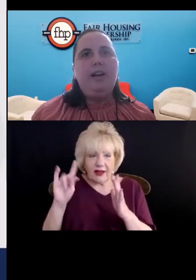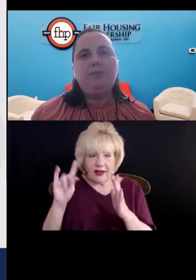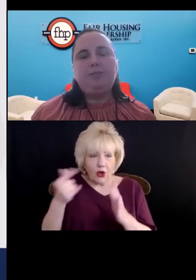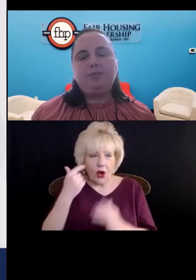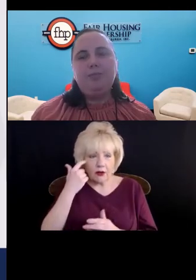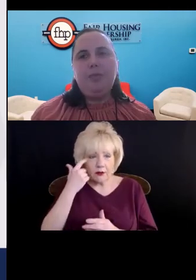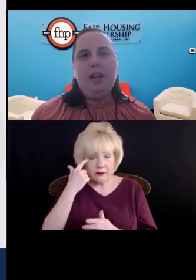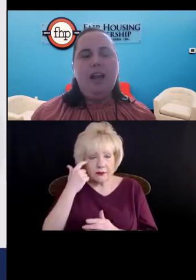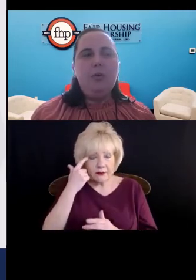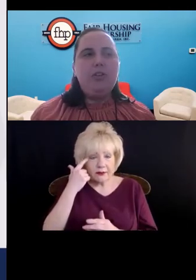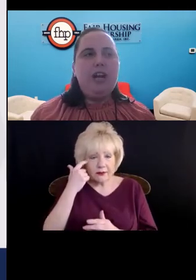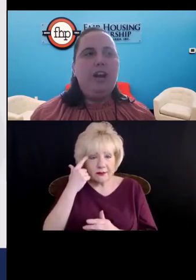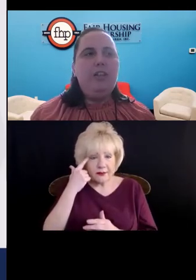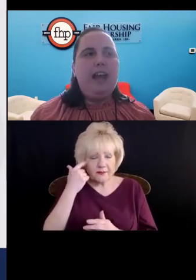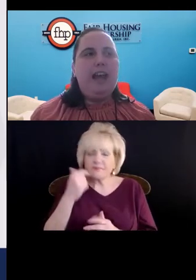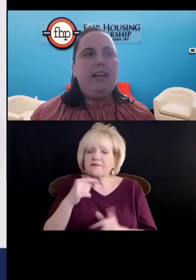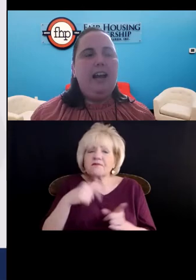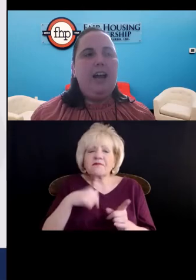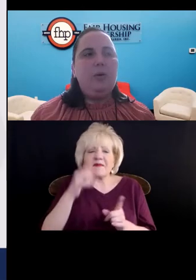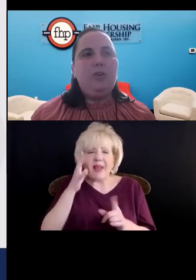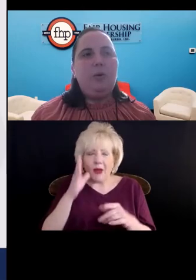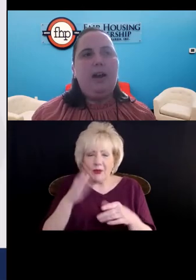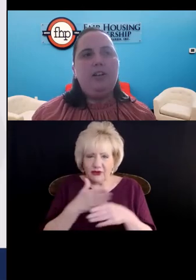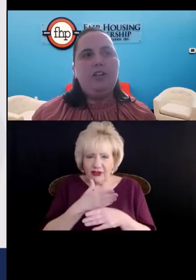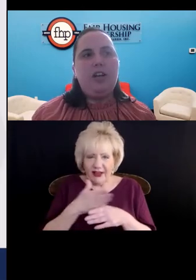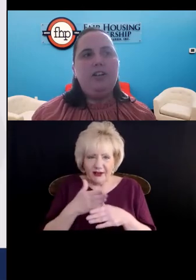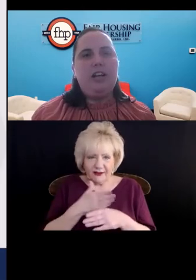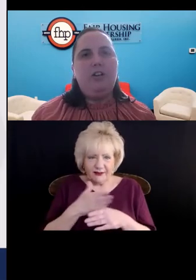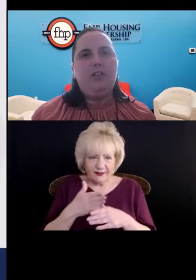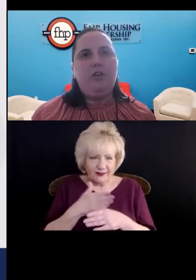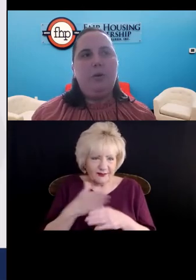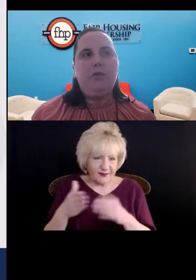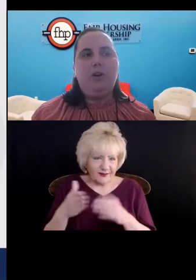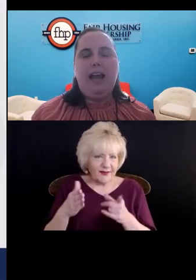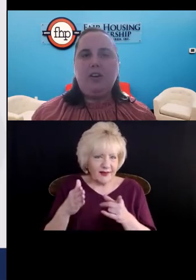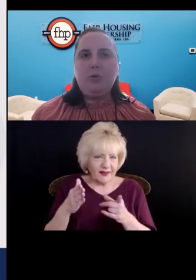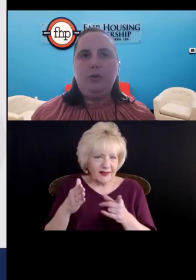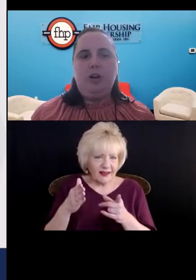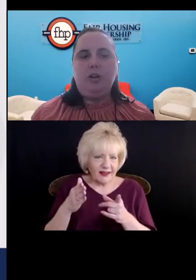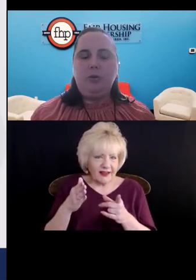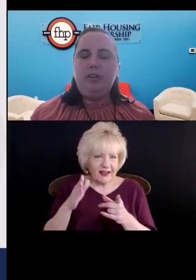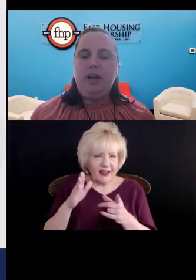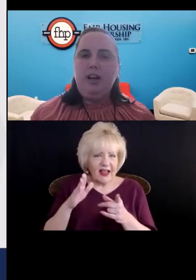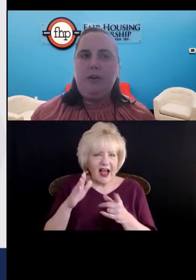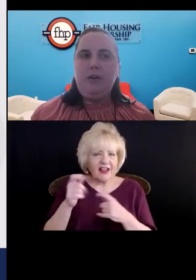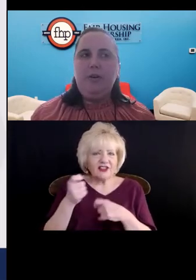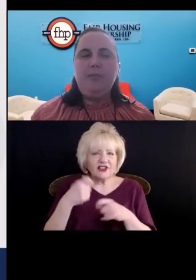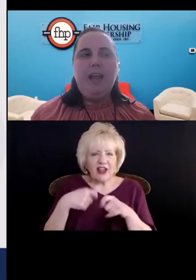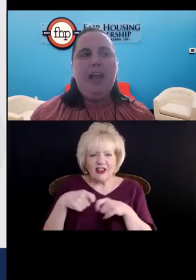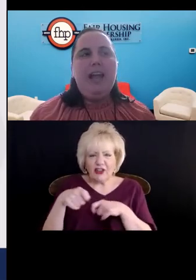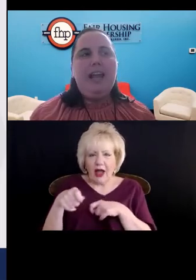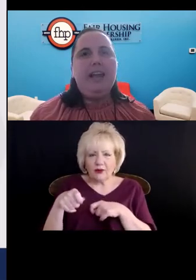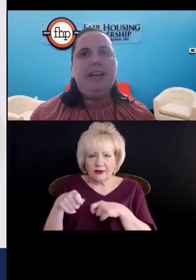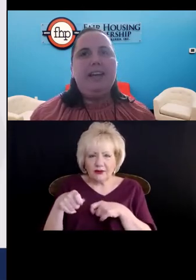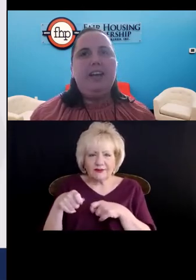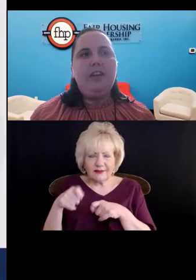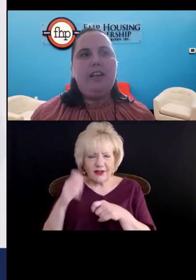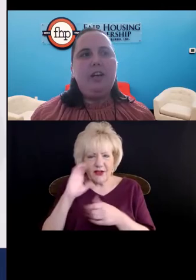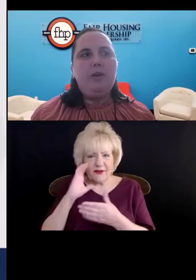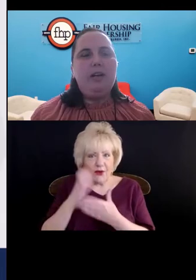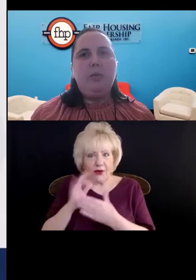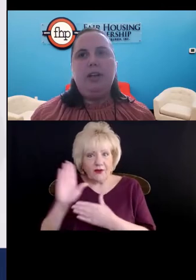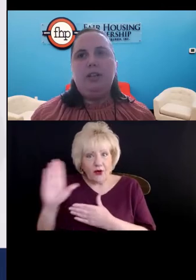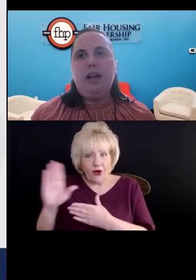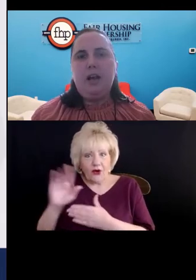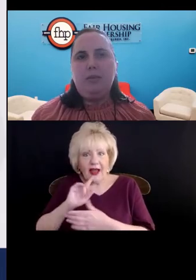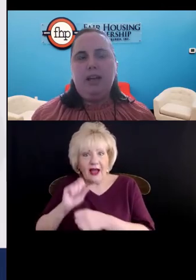Now, I will share that I was required to change out the photo of her actual dog to a stock photo. And if